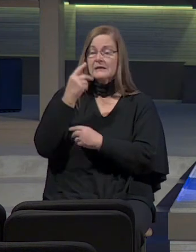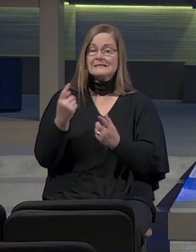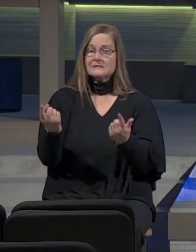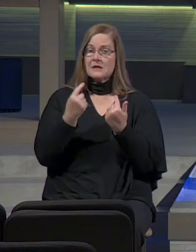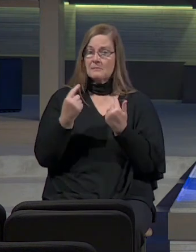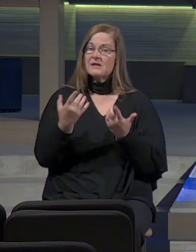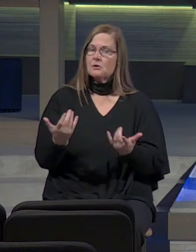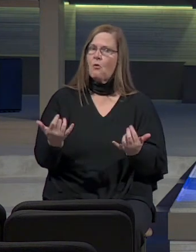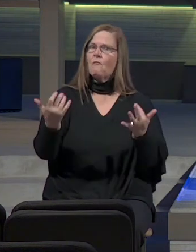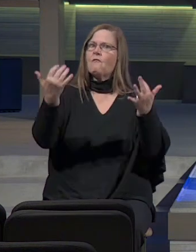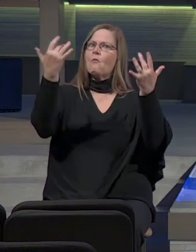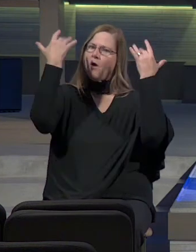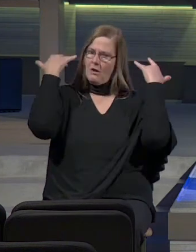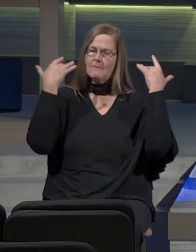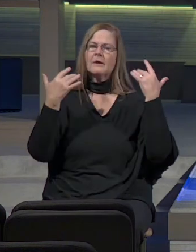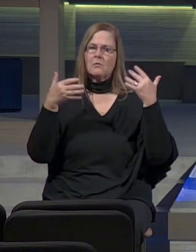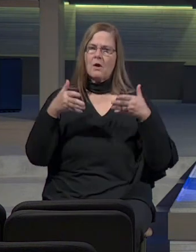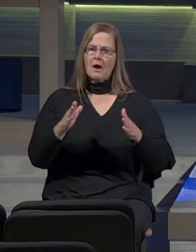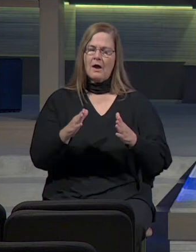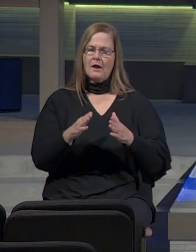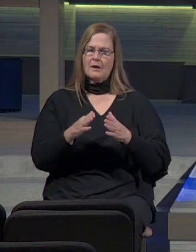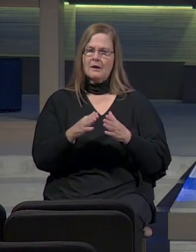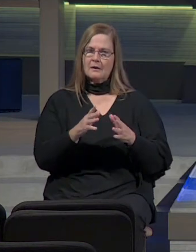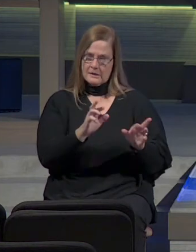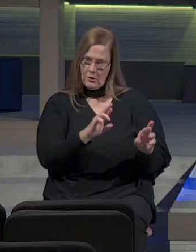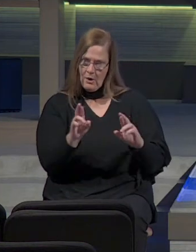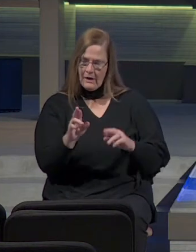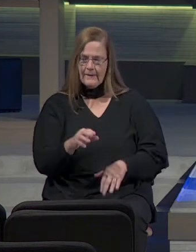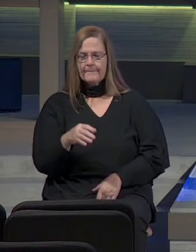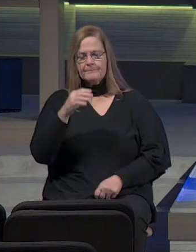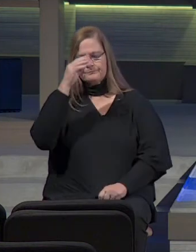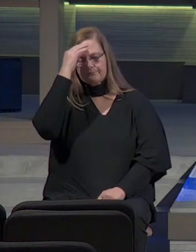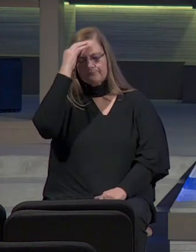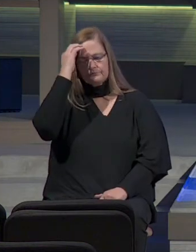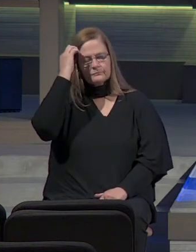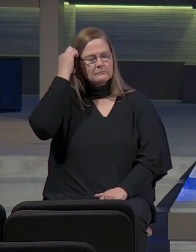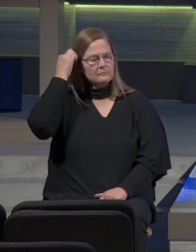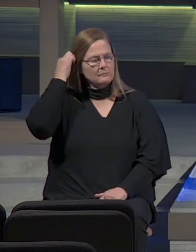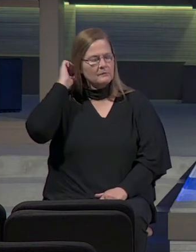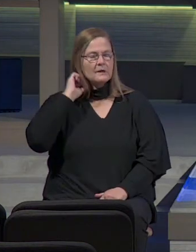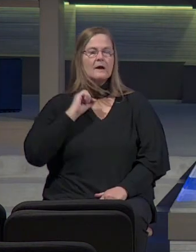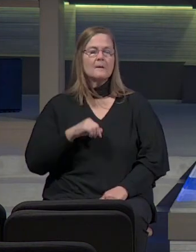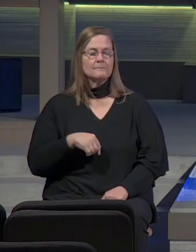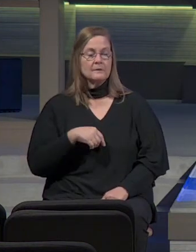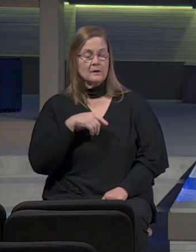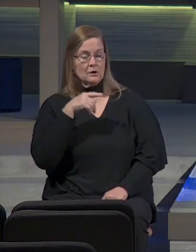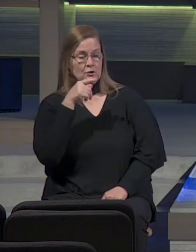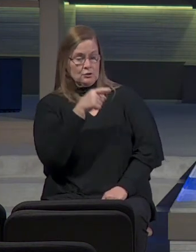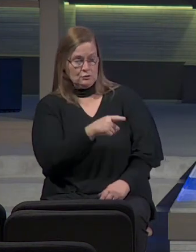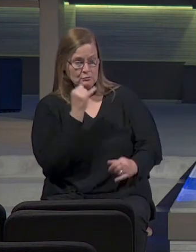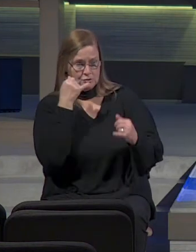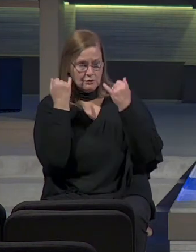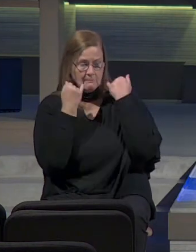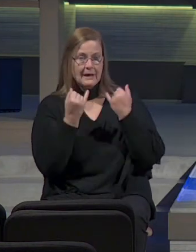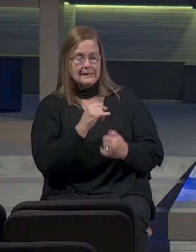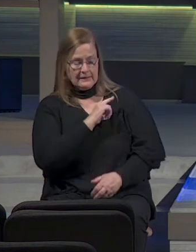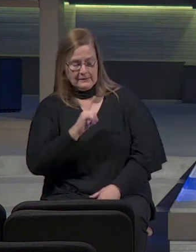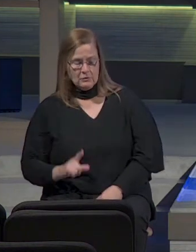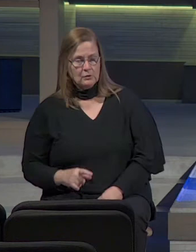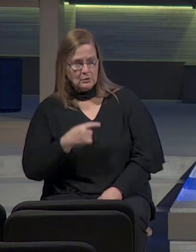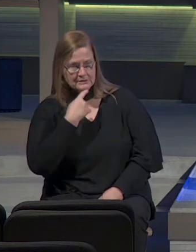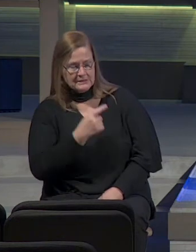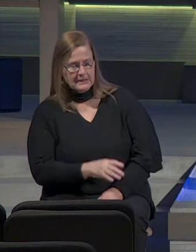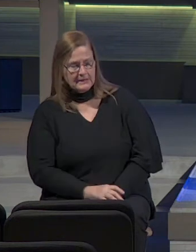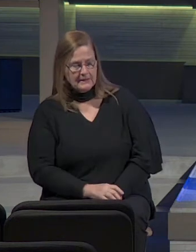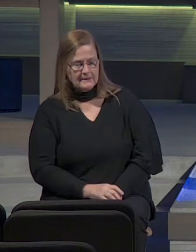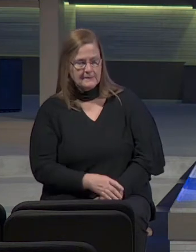Get ready. And now very specifically to Jeremiah. You, Jeremiah, gird up